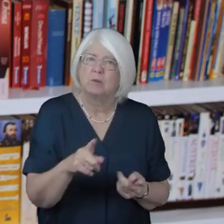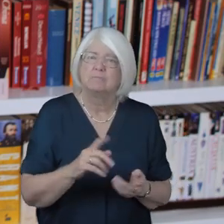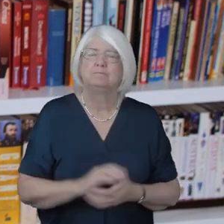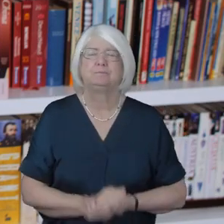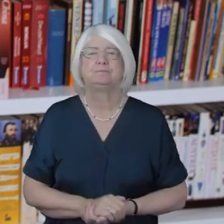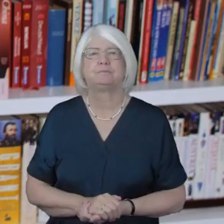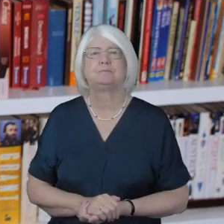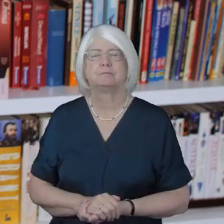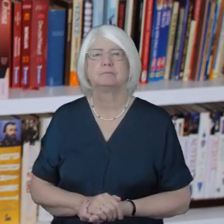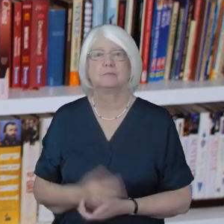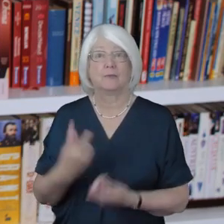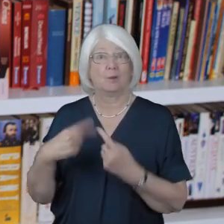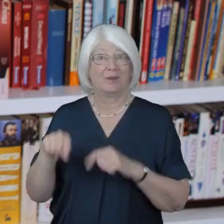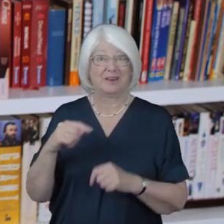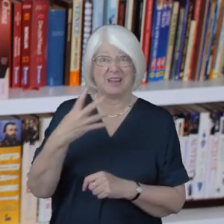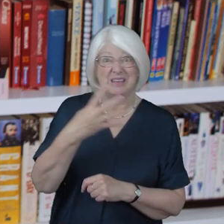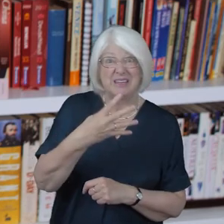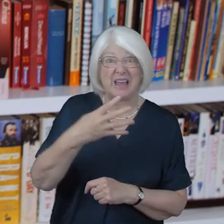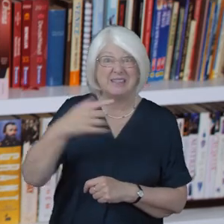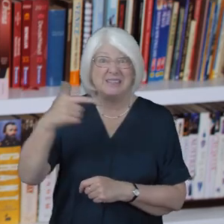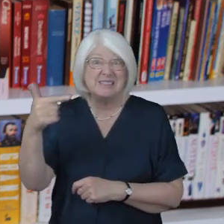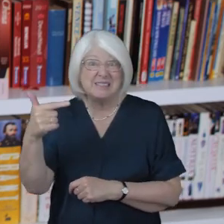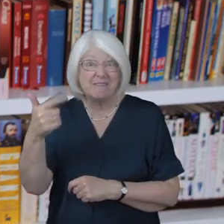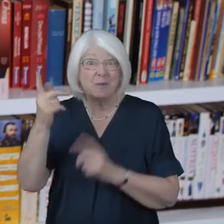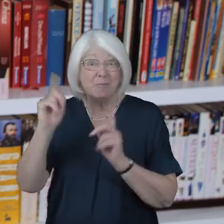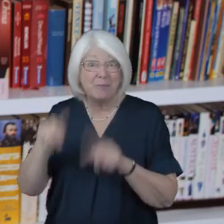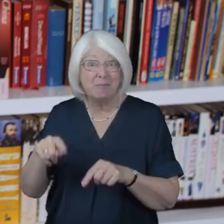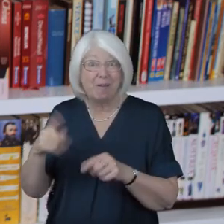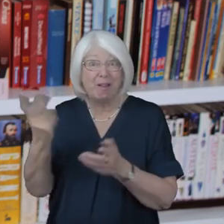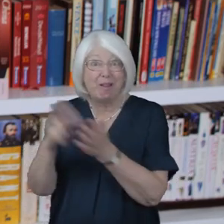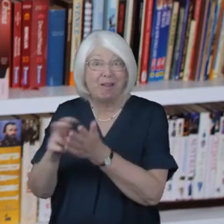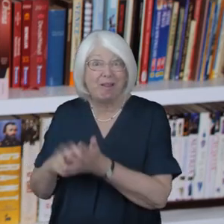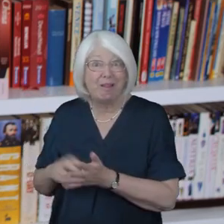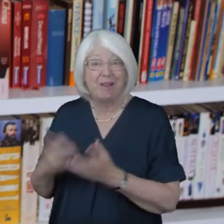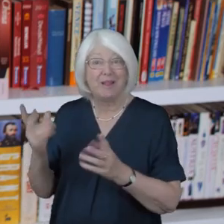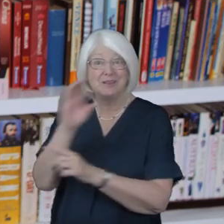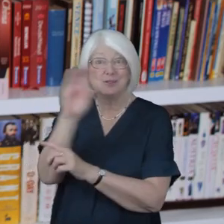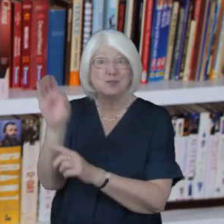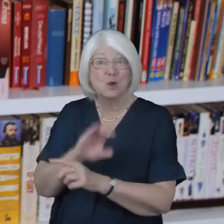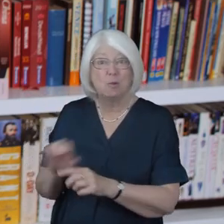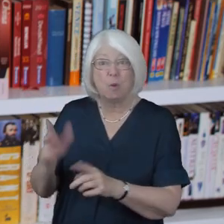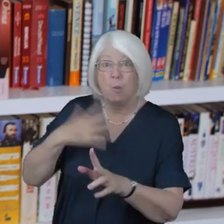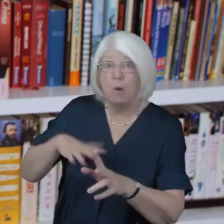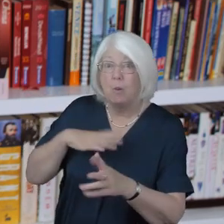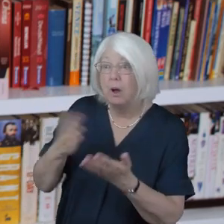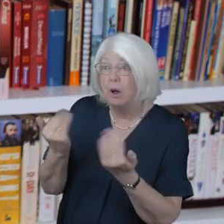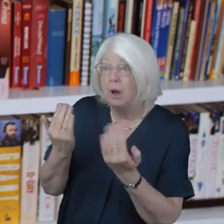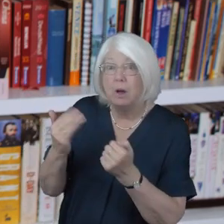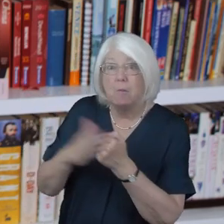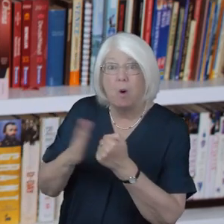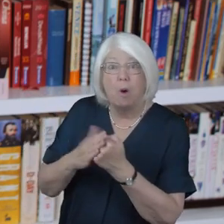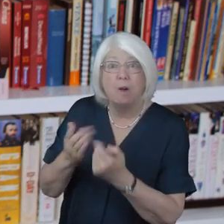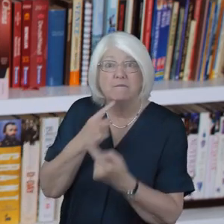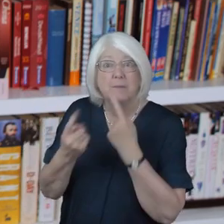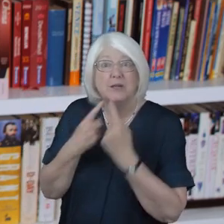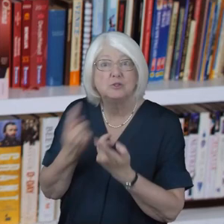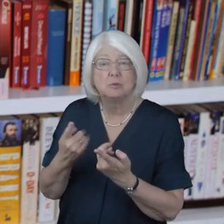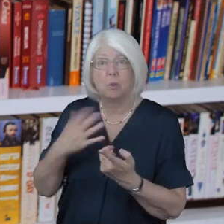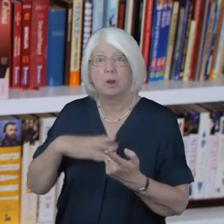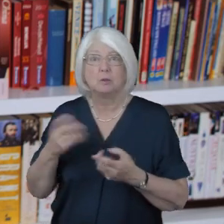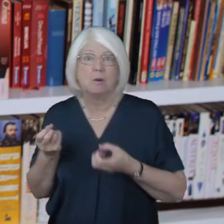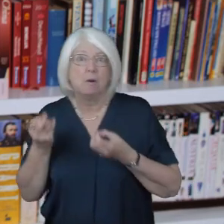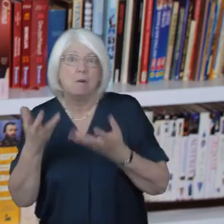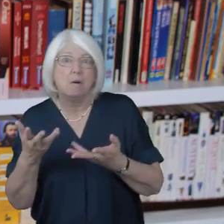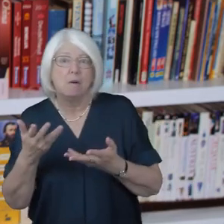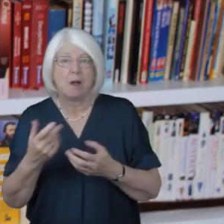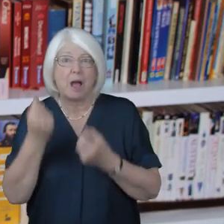we had 97 people enrolled for that zoom conference all of them wanting to know more some eager to share